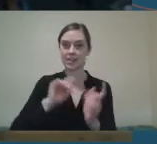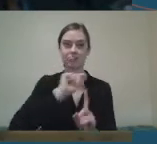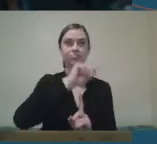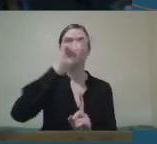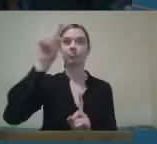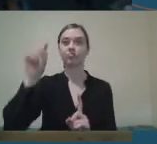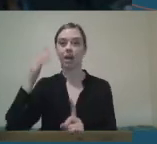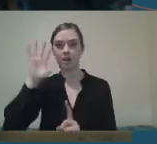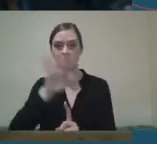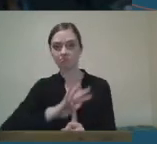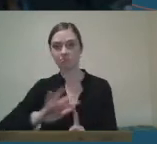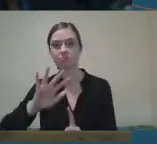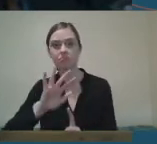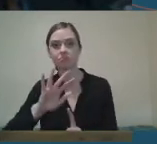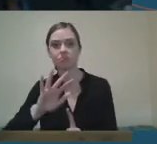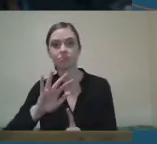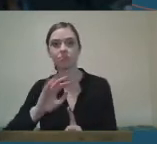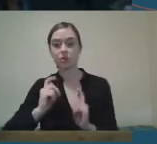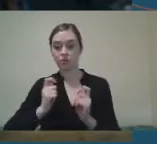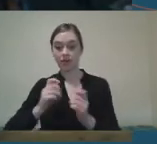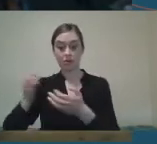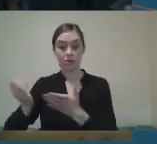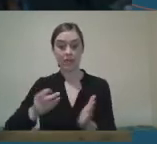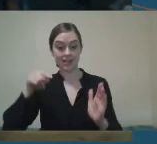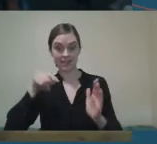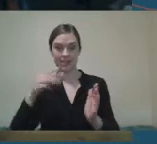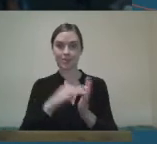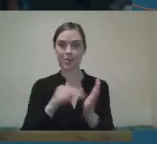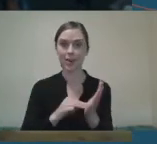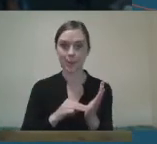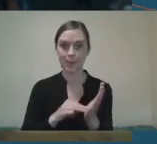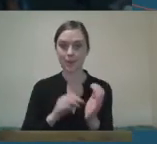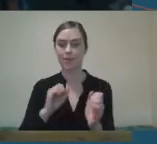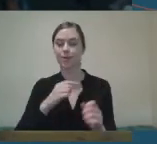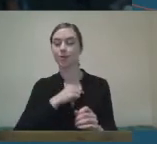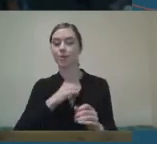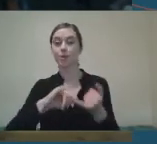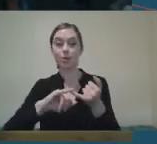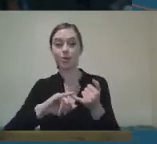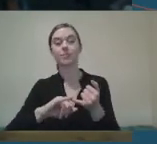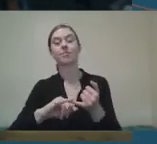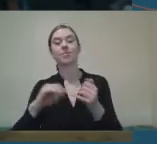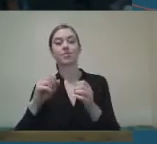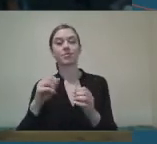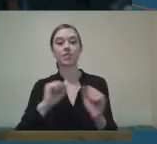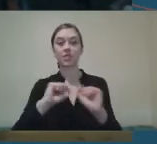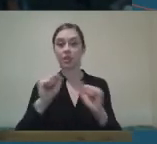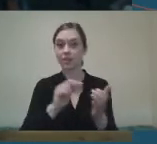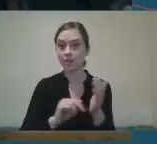deliver the program to service users. And they had started rolling